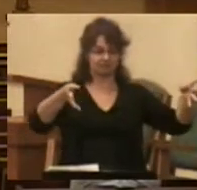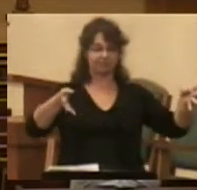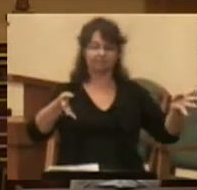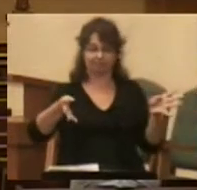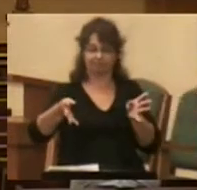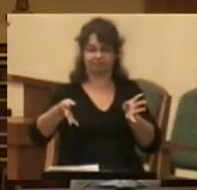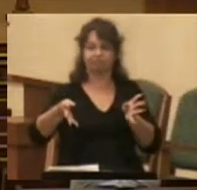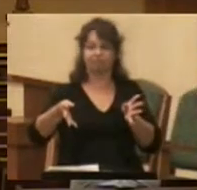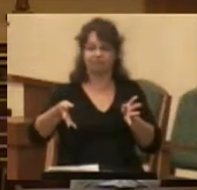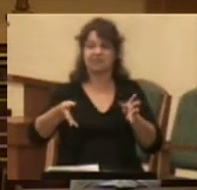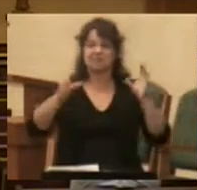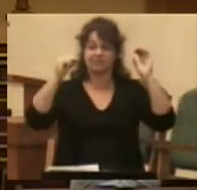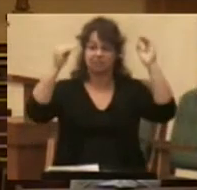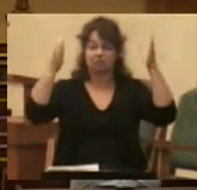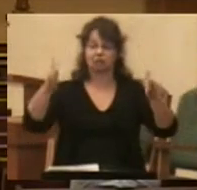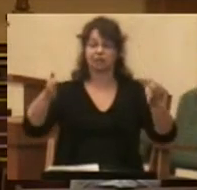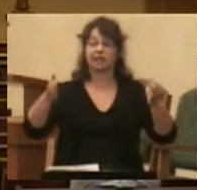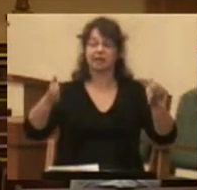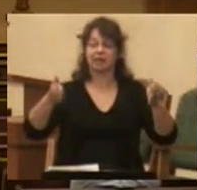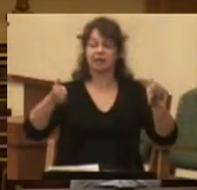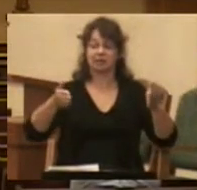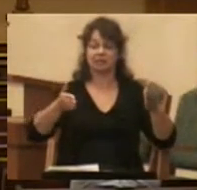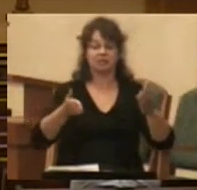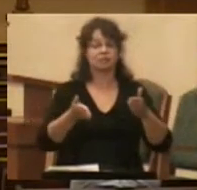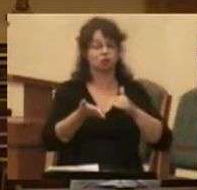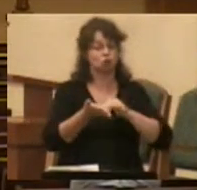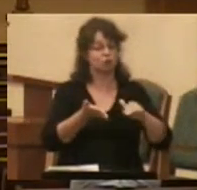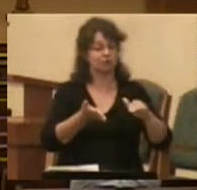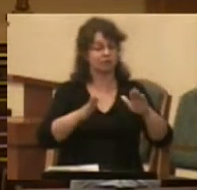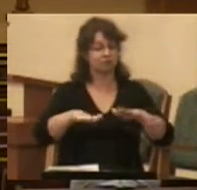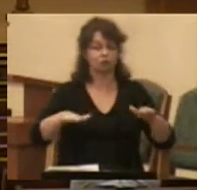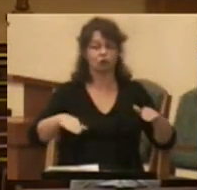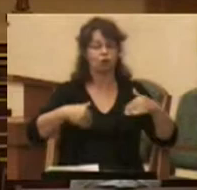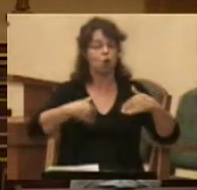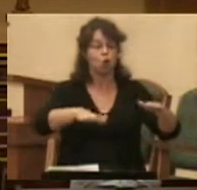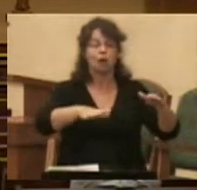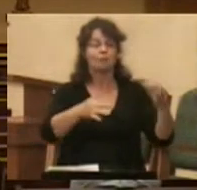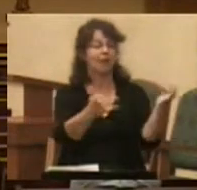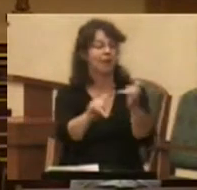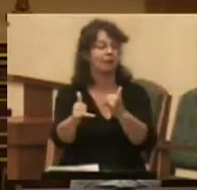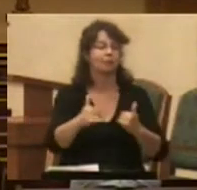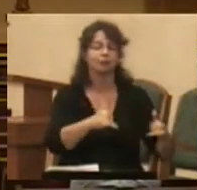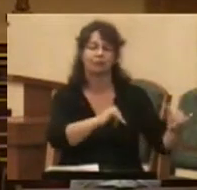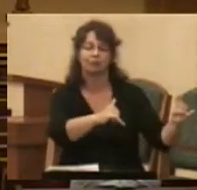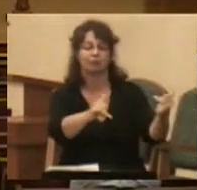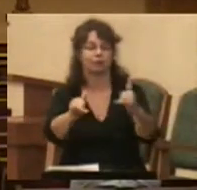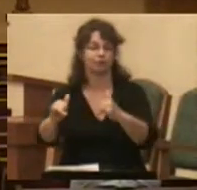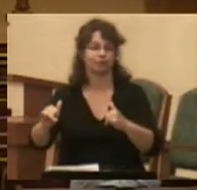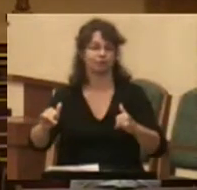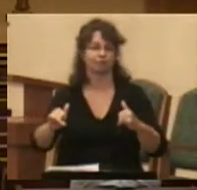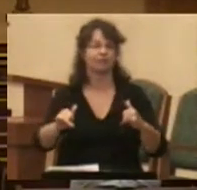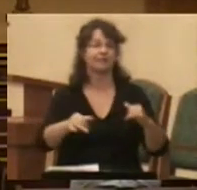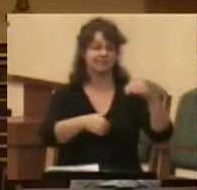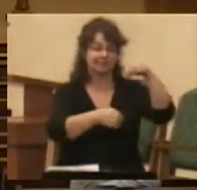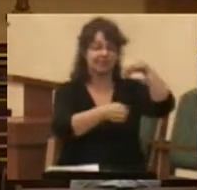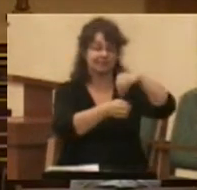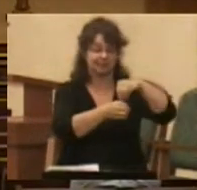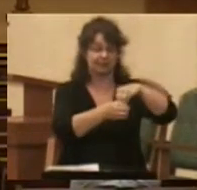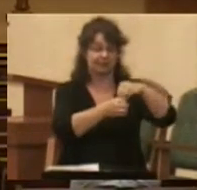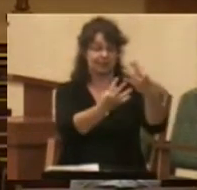fence. The teacher can release the children into this play area, and they are free to do whatever they want within the fence.